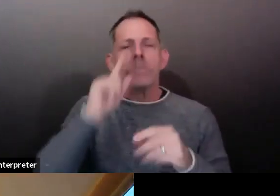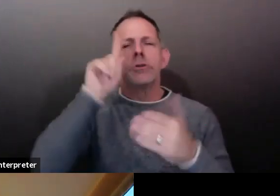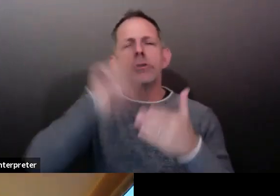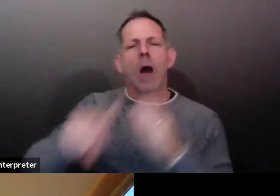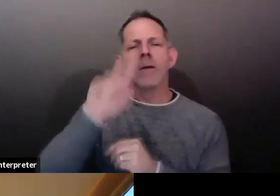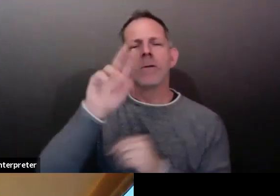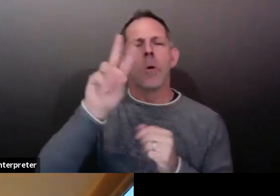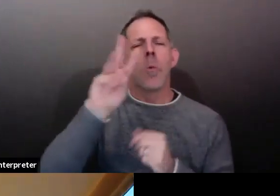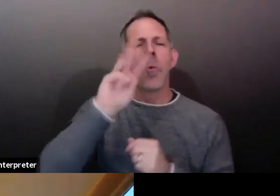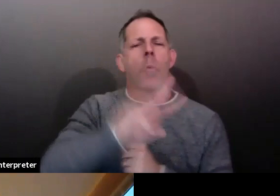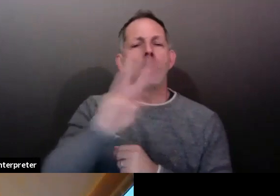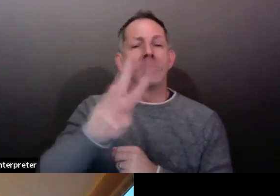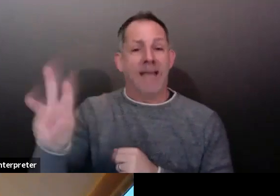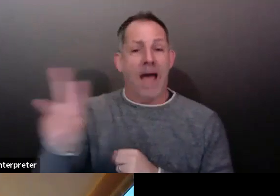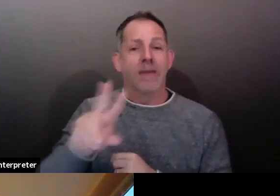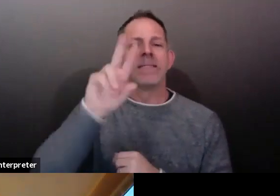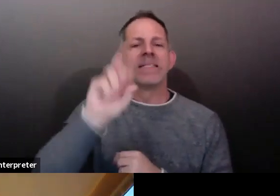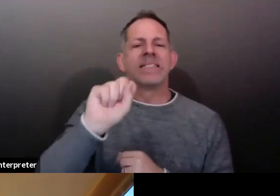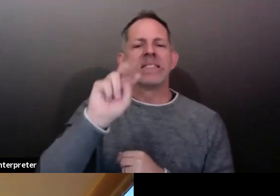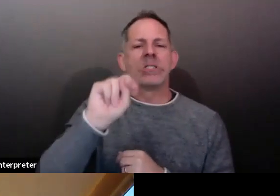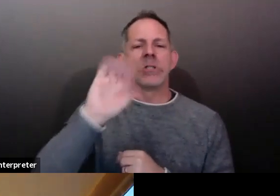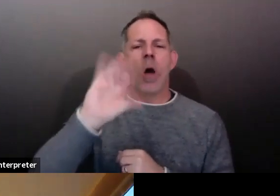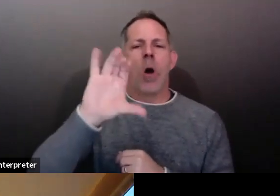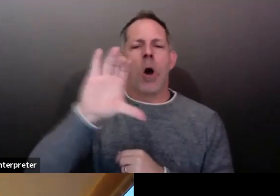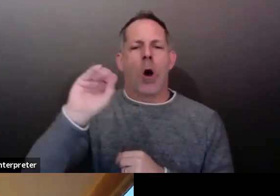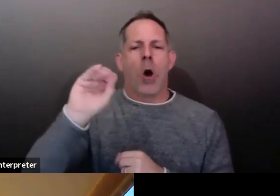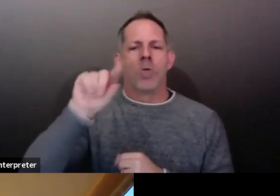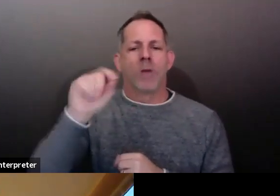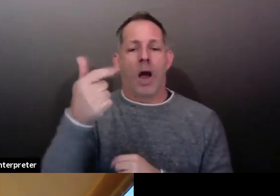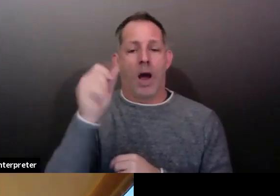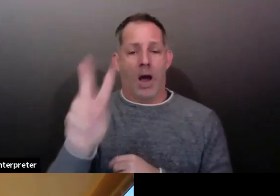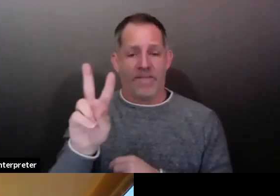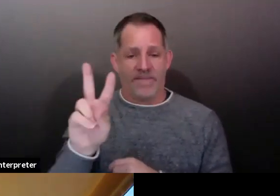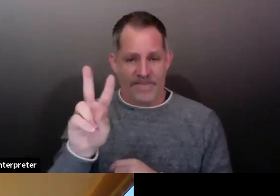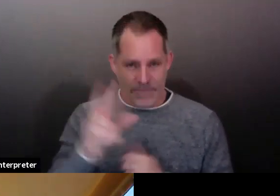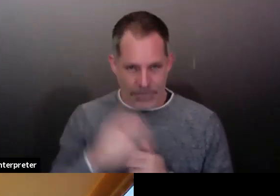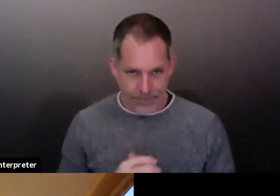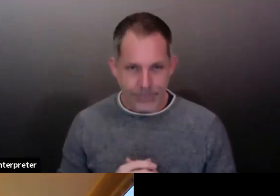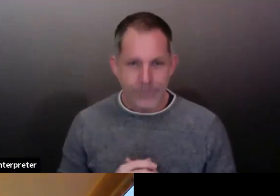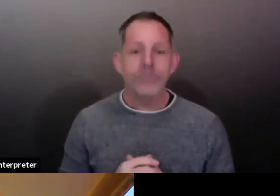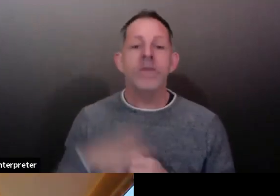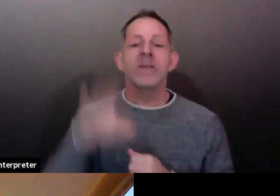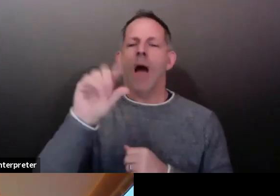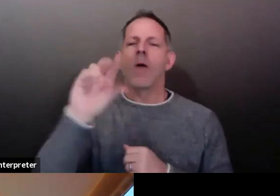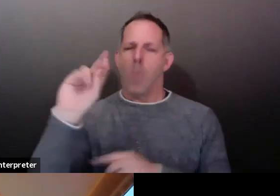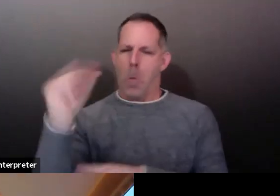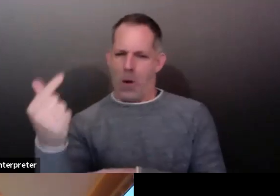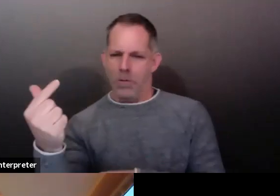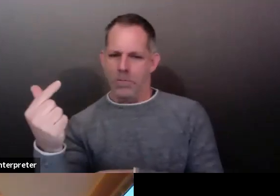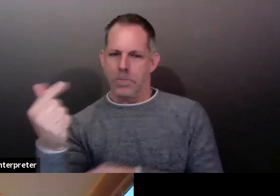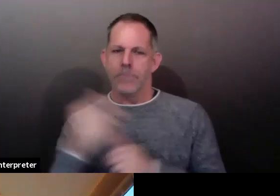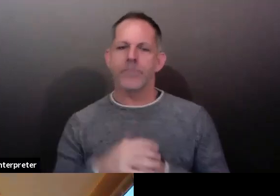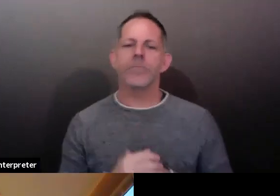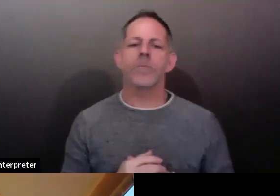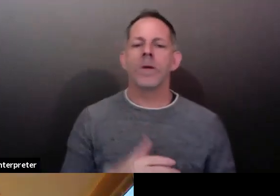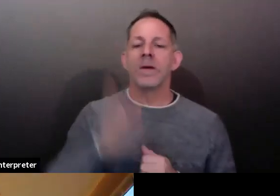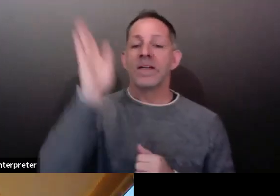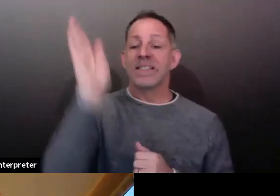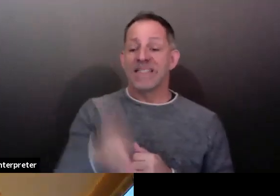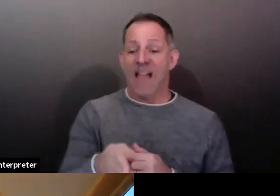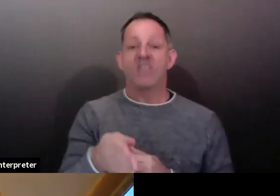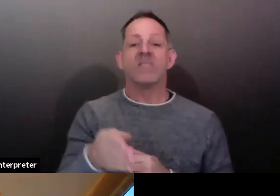snohco.org backslash elections. If you need a replacement ballot, you can download one at votewa